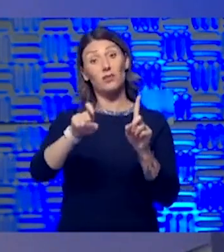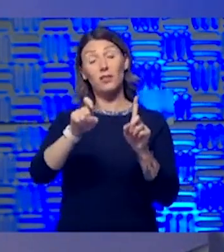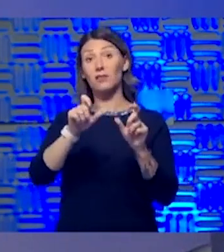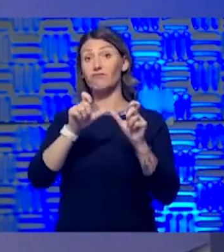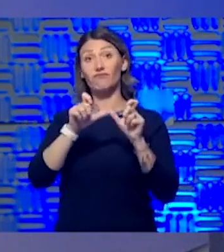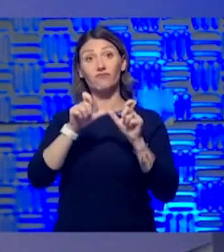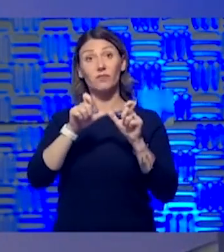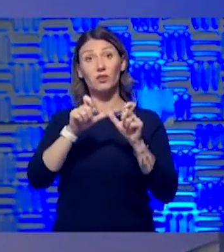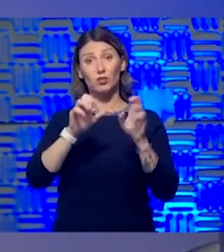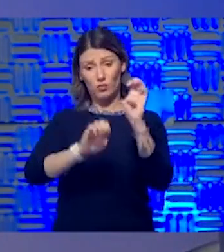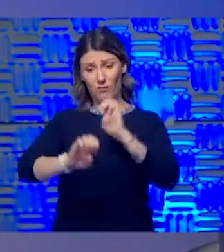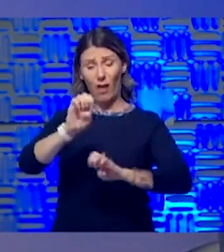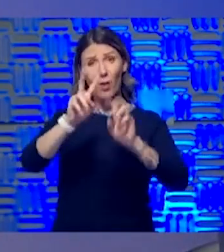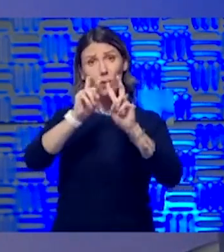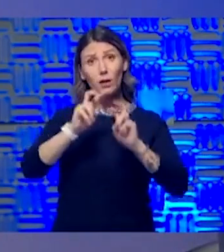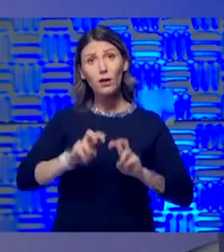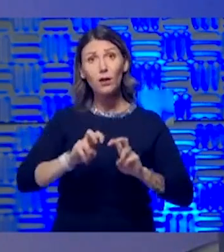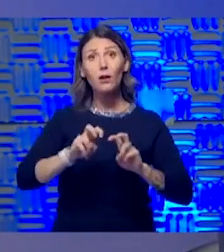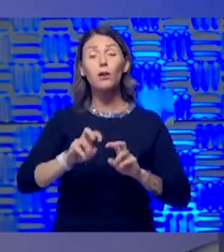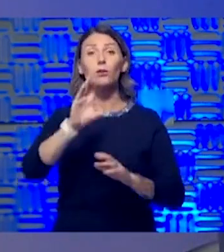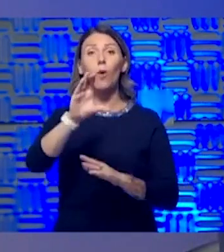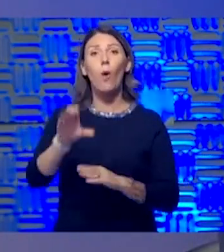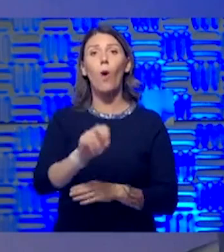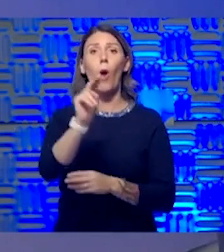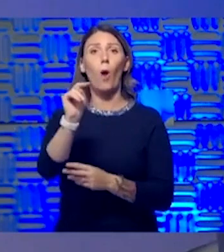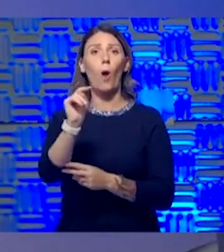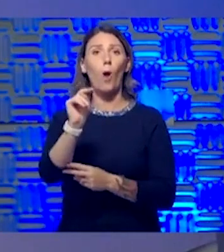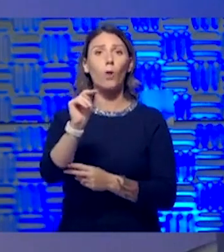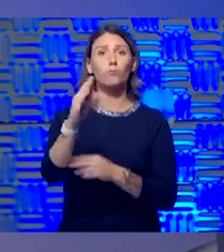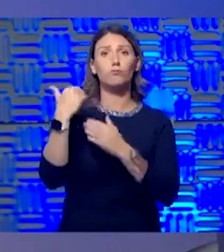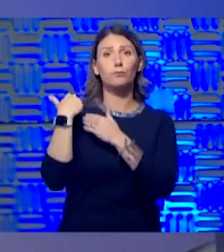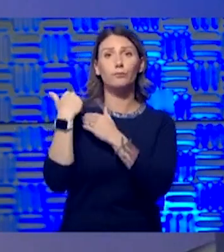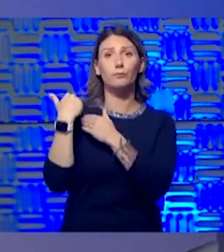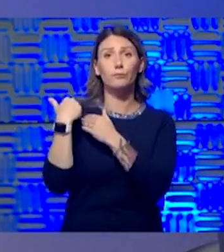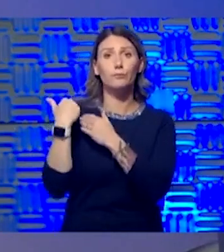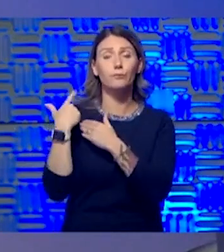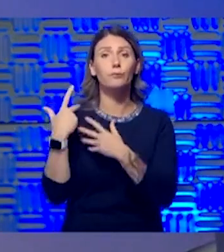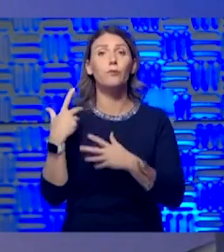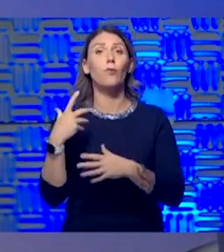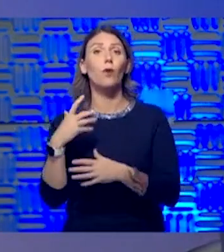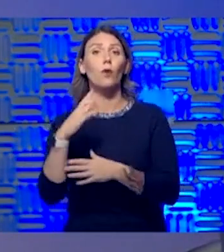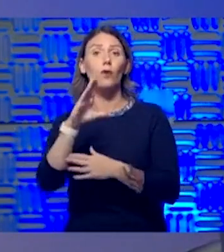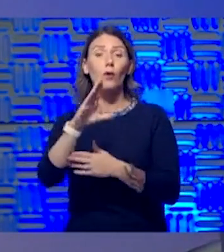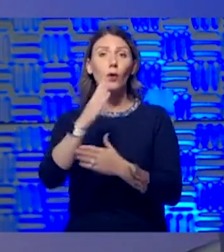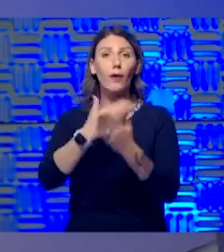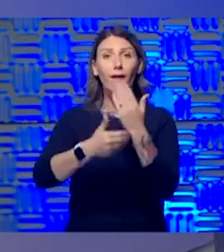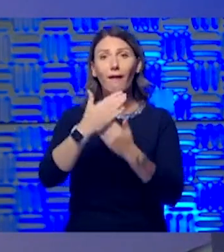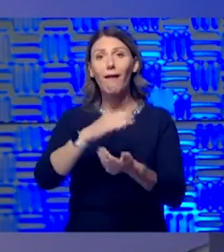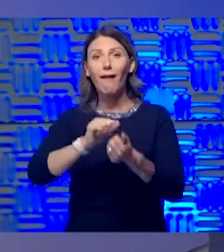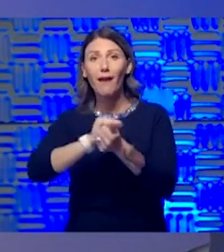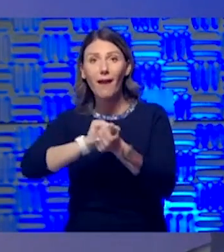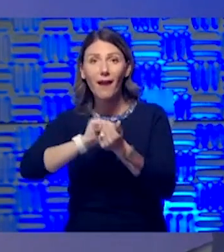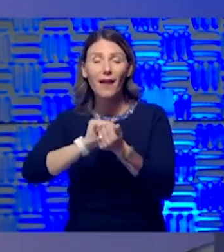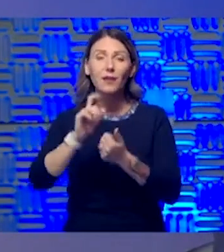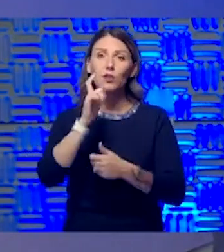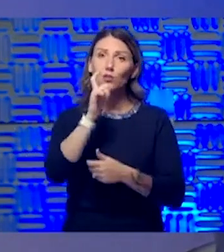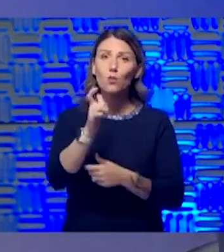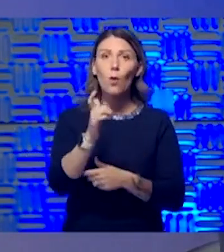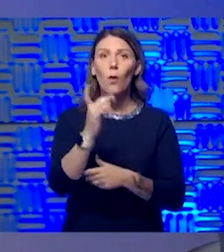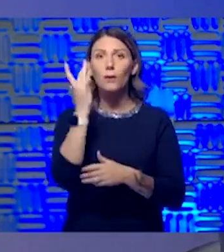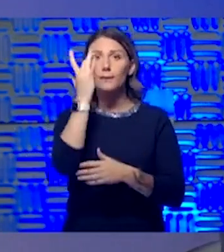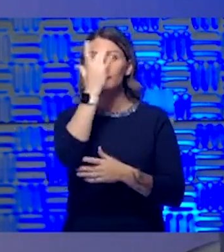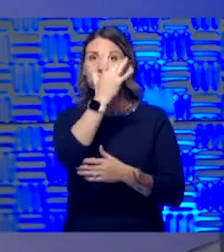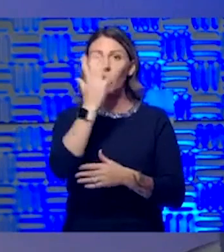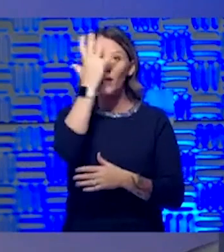Do what you can on your own behalf. know, do the hand hygiene, don't touch your face. You know, if other family